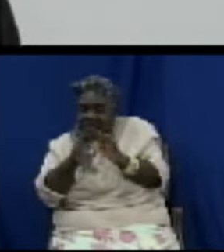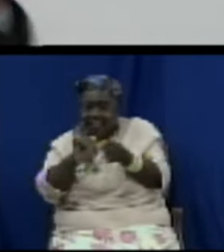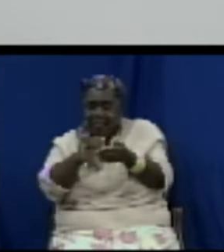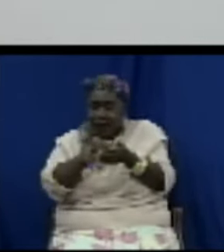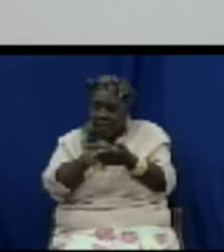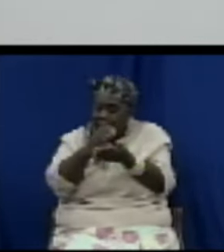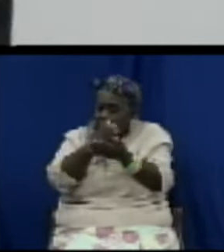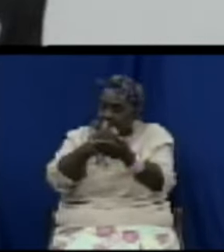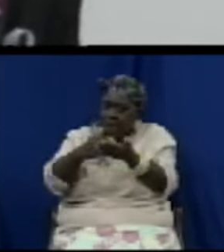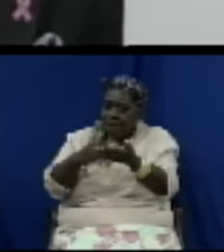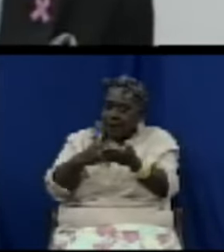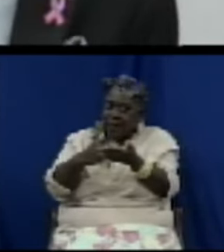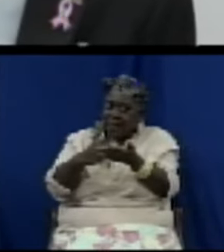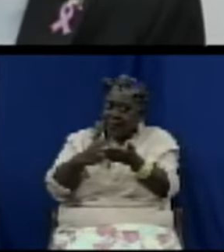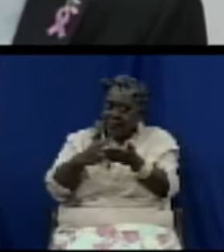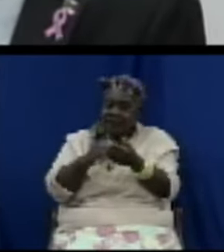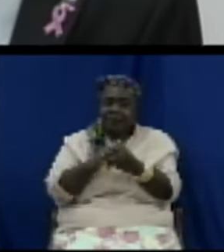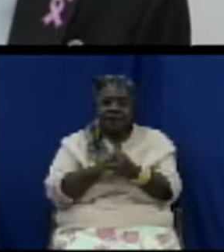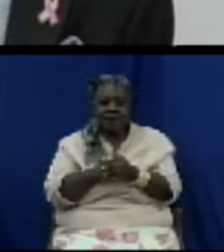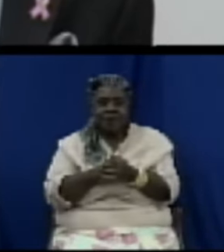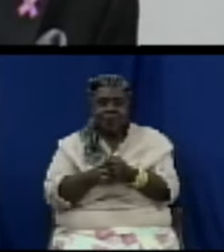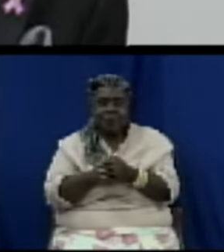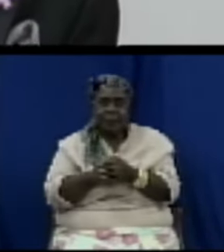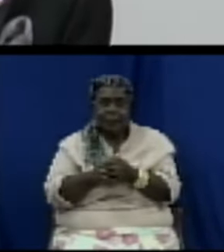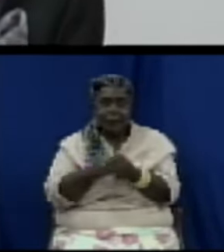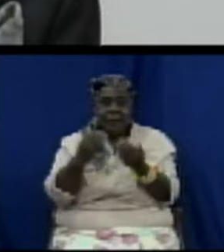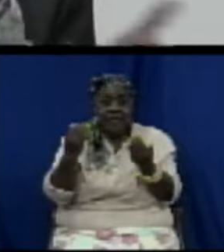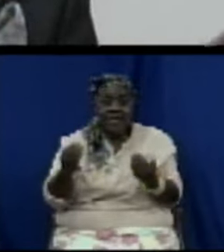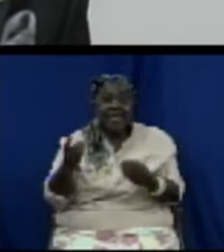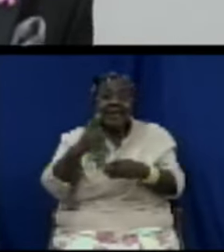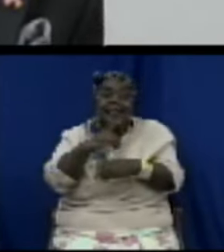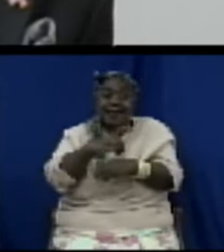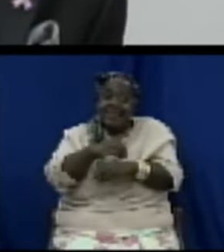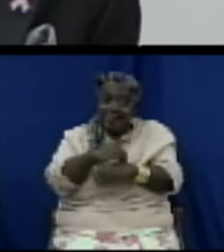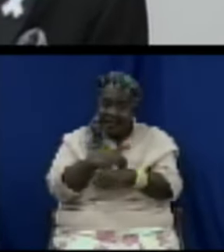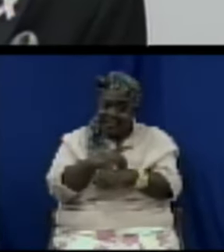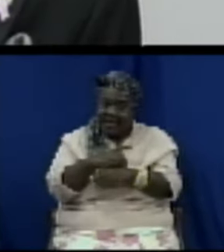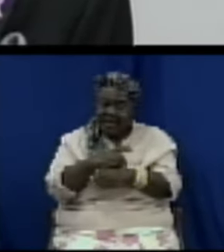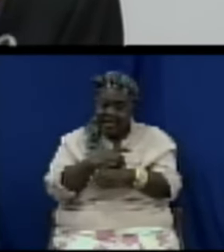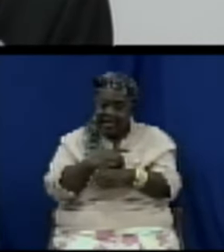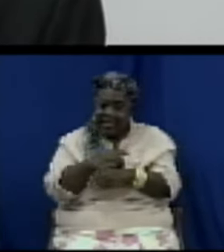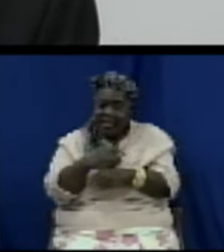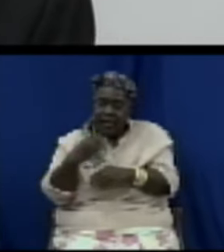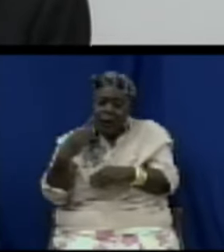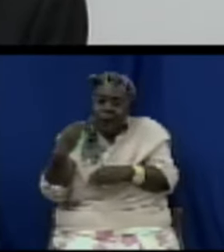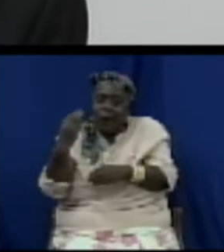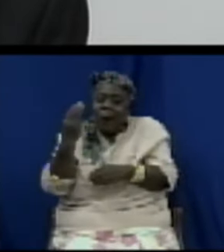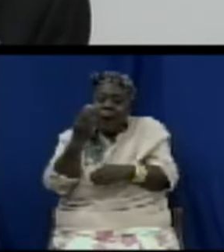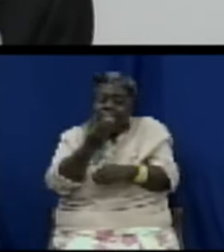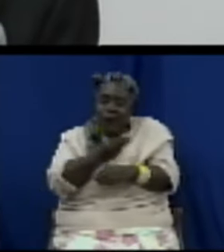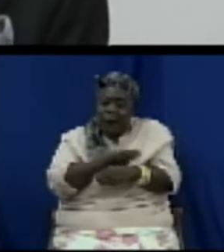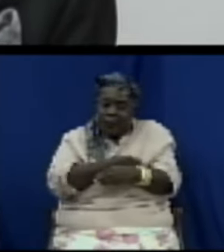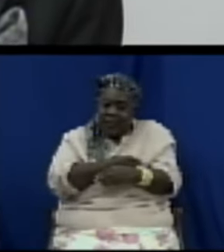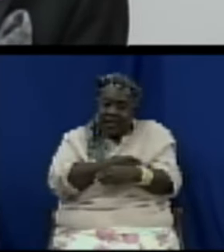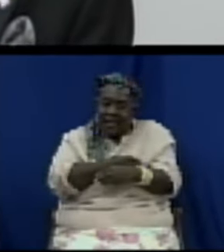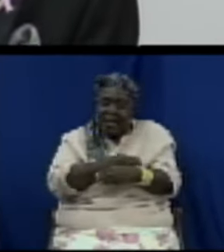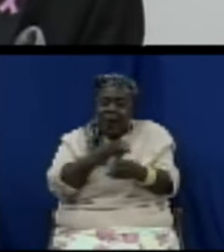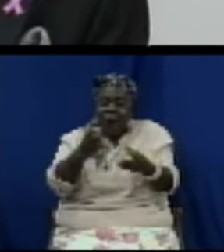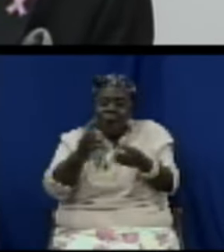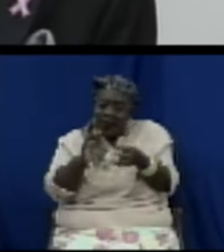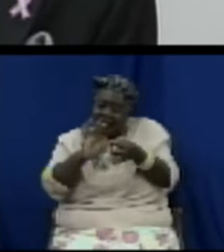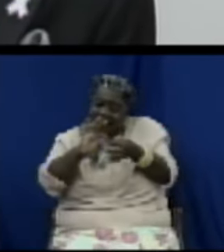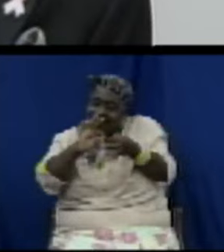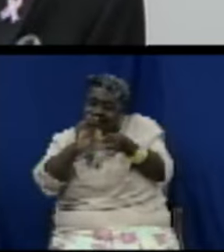body this today is different it will act as a